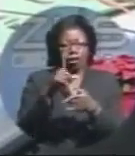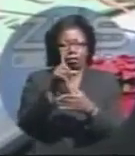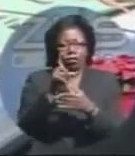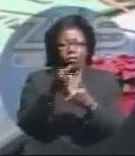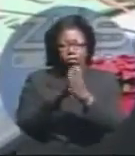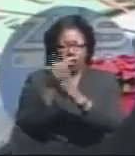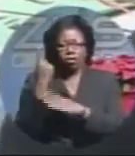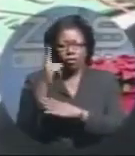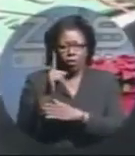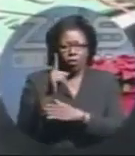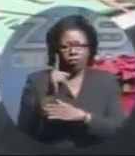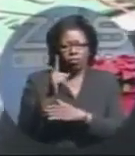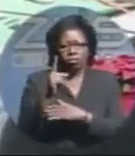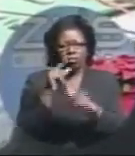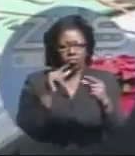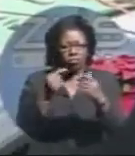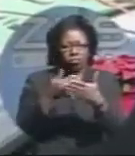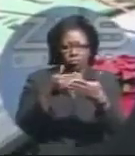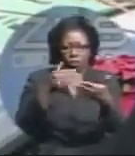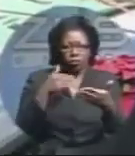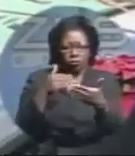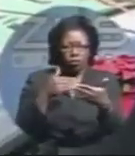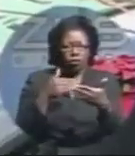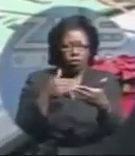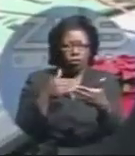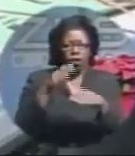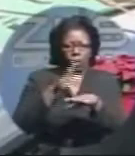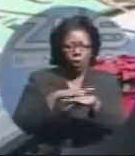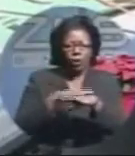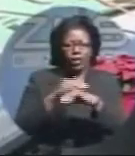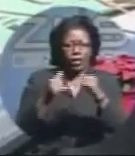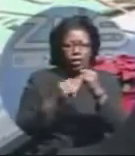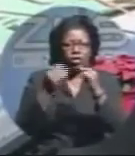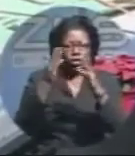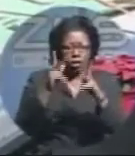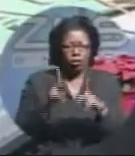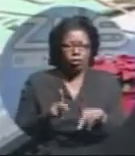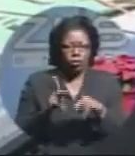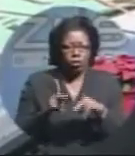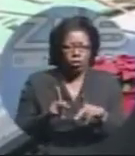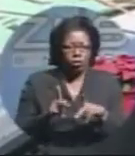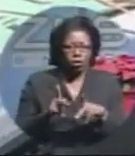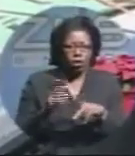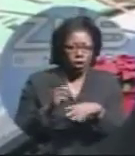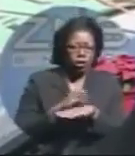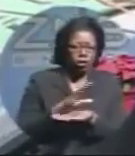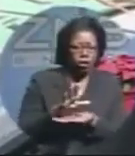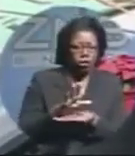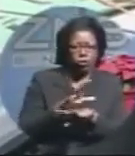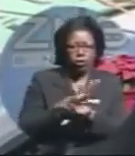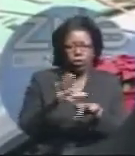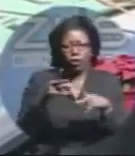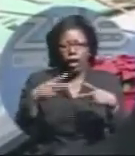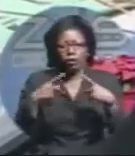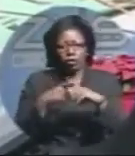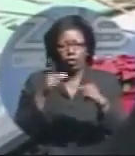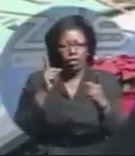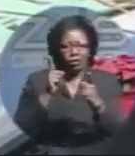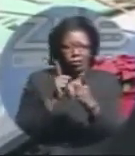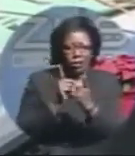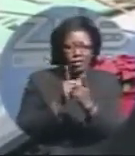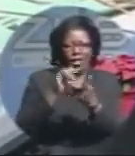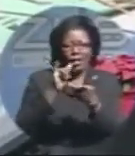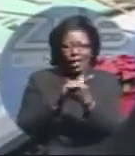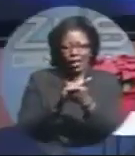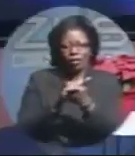arguments on the part of our engineering consultants that we don't have to meet that full